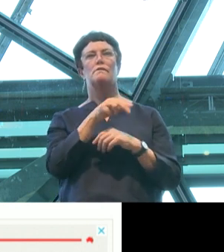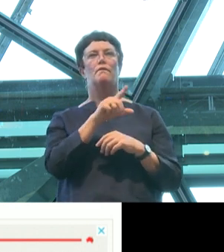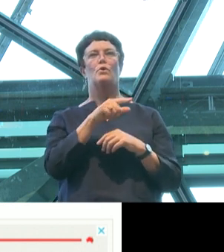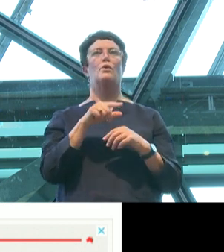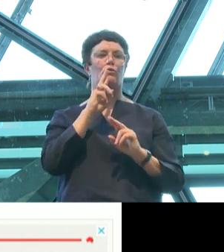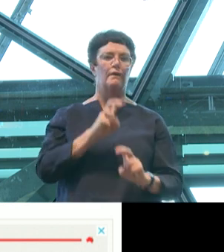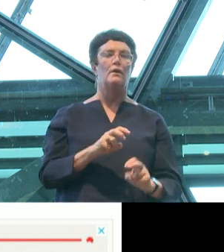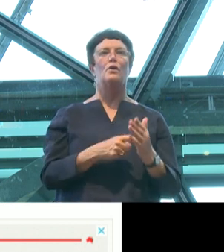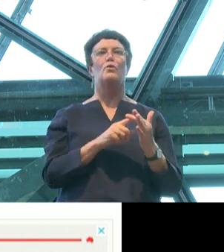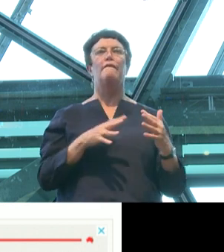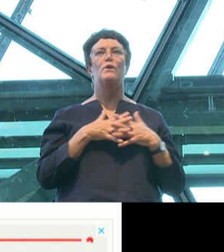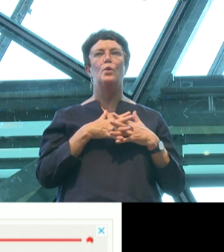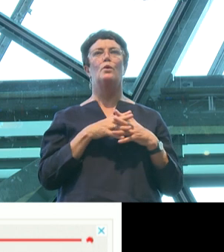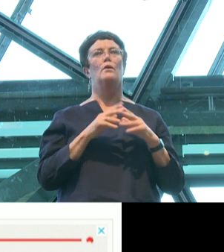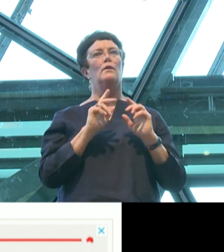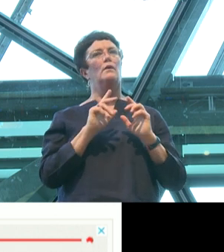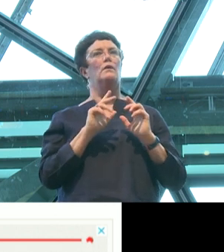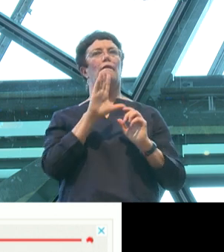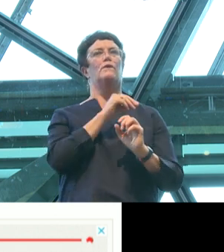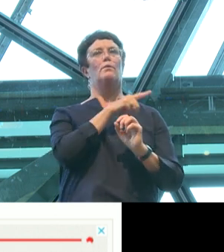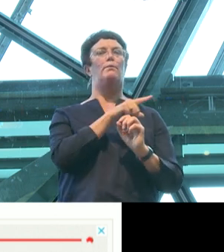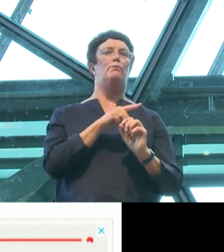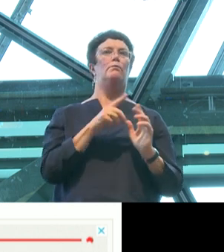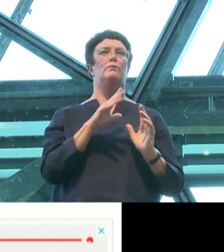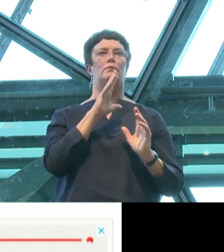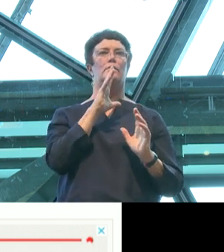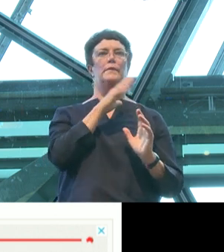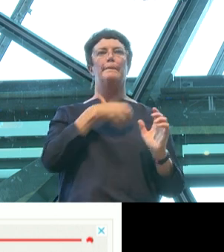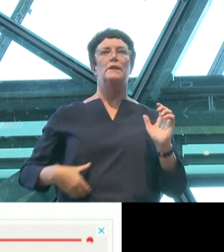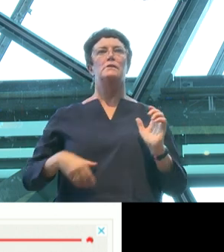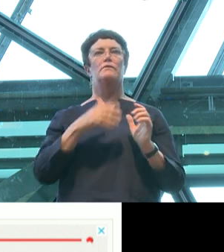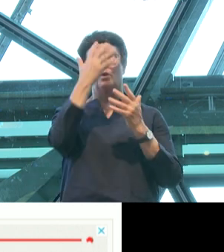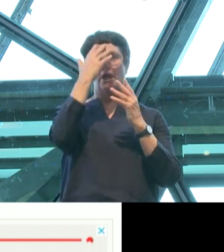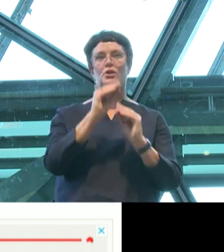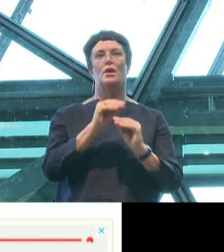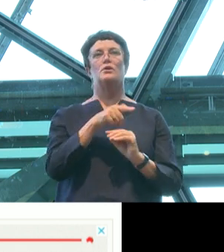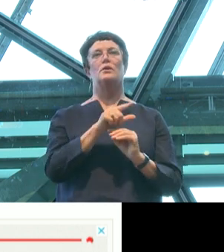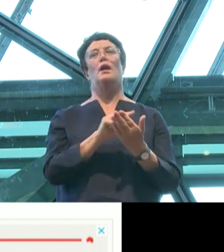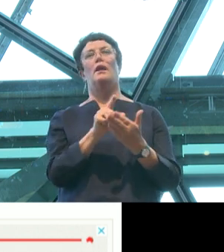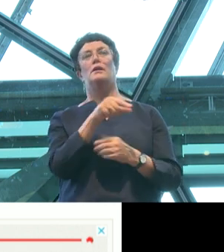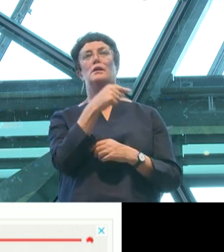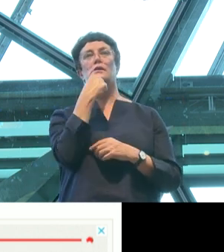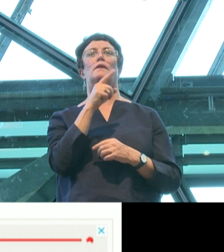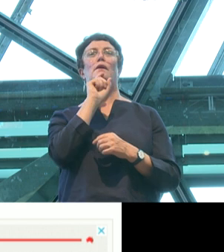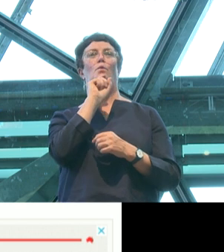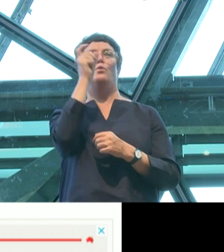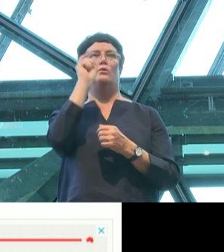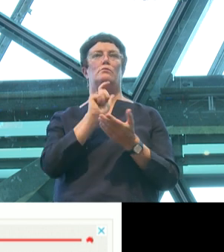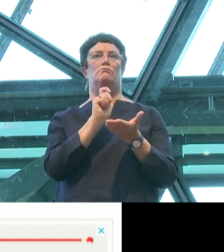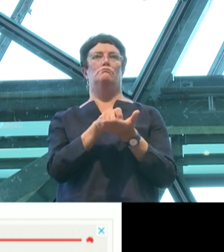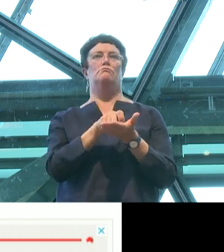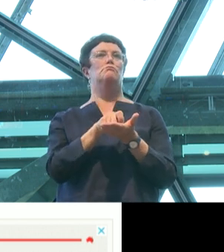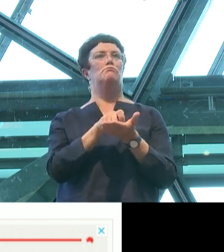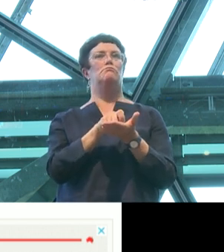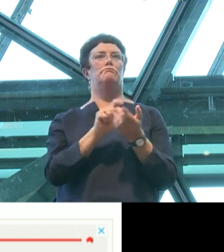month, Birmingham confirmed that Safe Schools federal funding would not be renewed. That didn't mean the coverage of Safe Schools stopped,